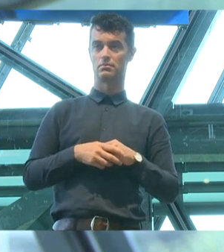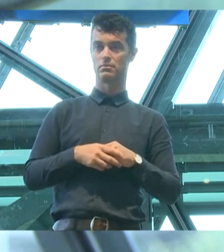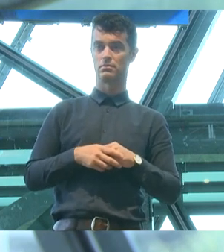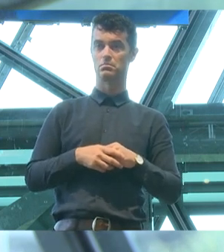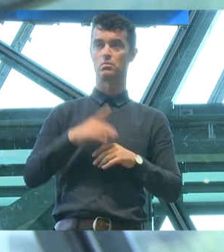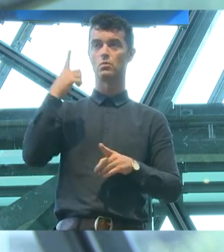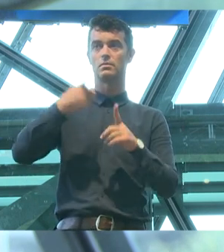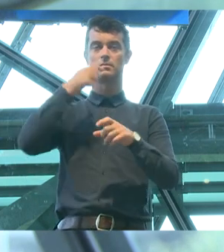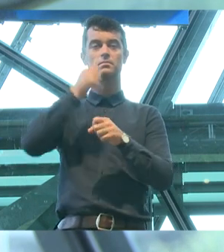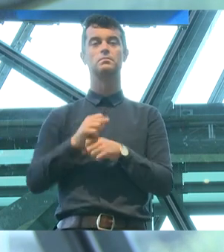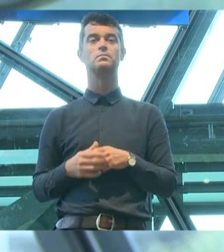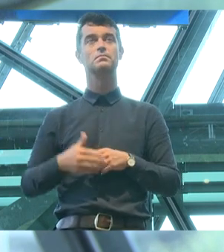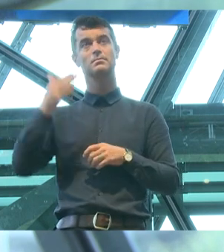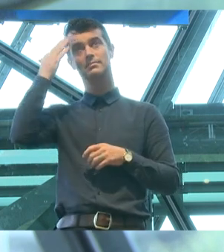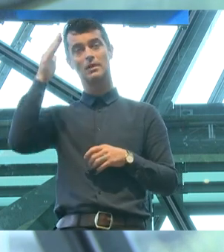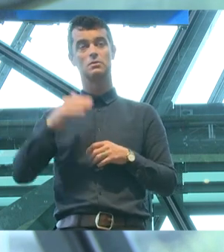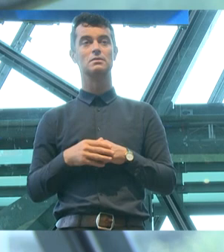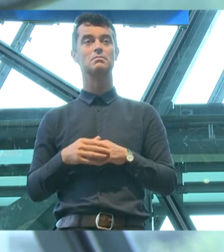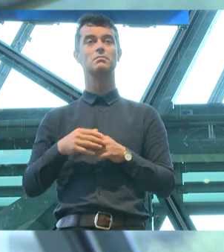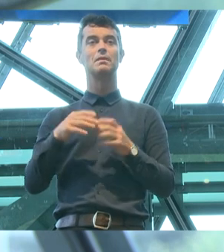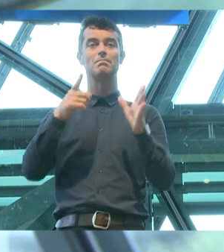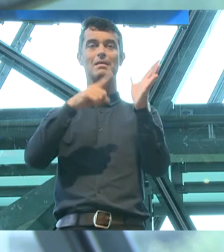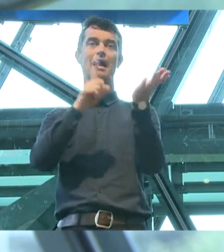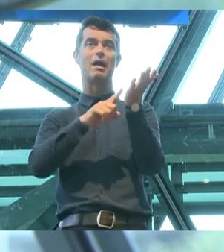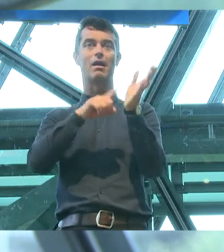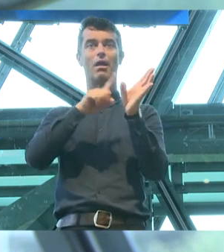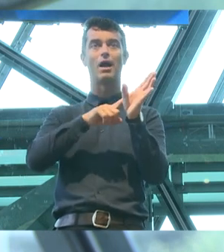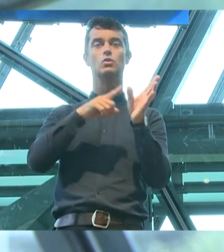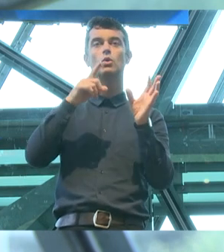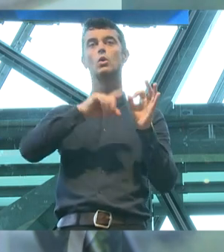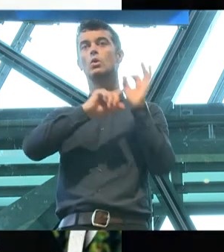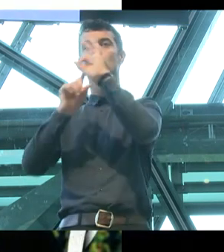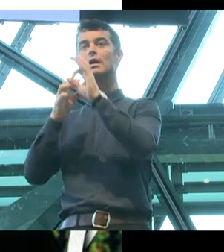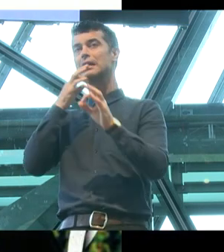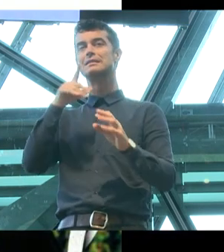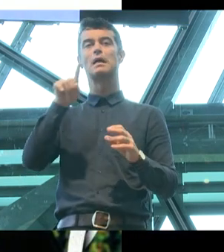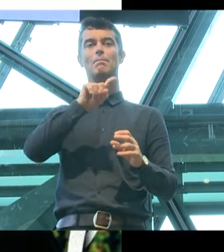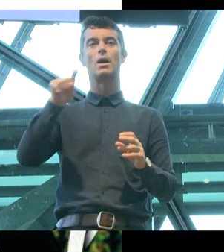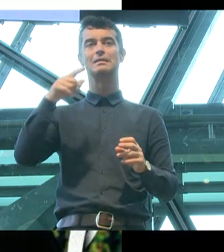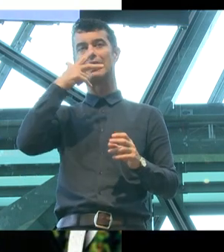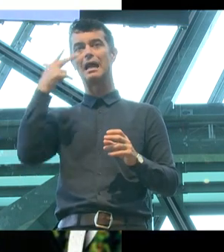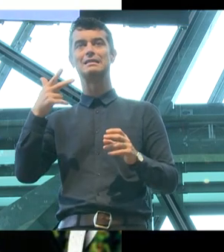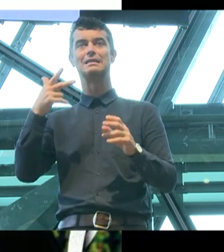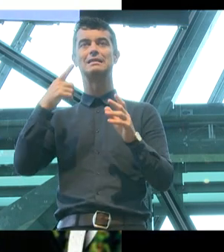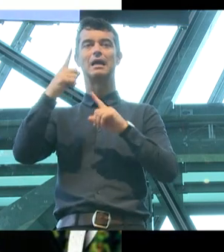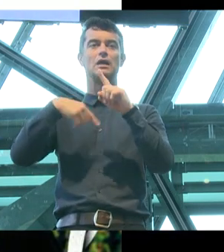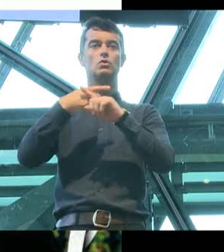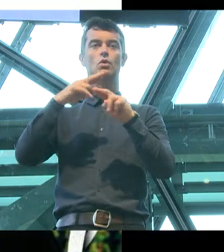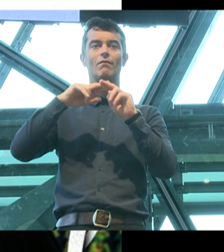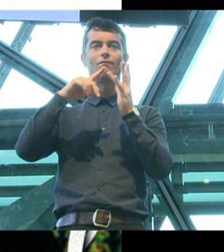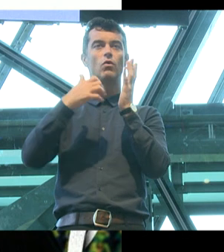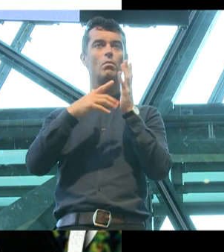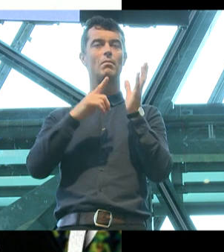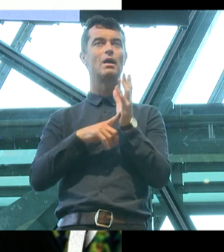One example of adults being allies for queer kids is Minus 18's annual formal, seven years old now, originally created